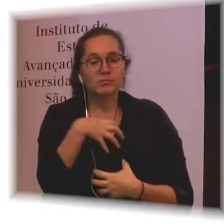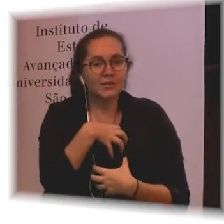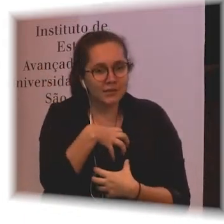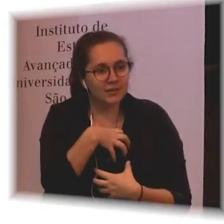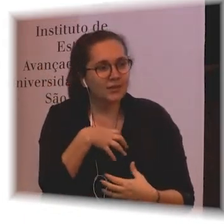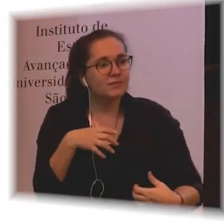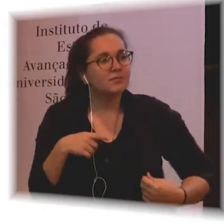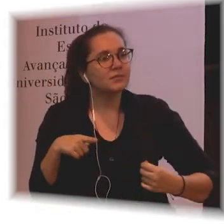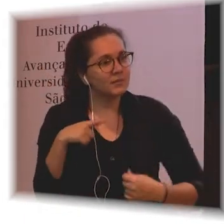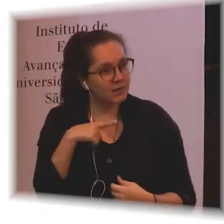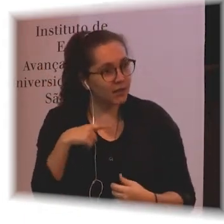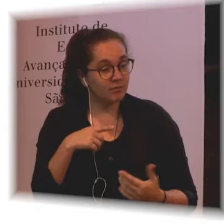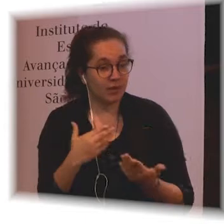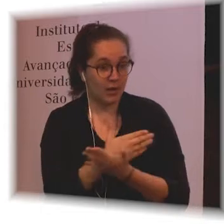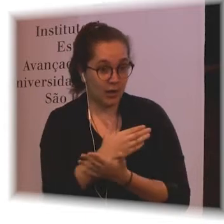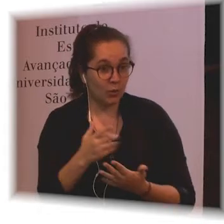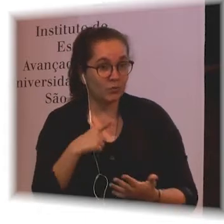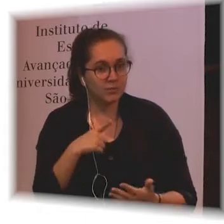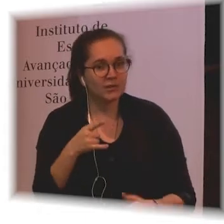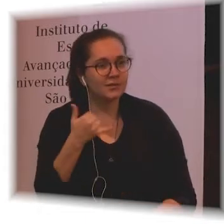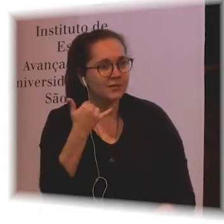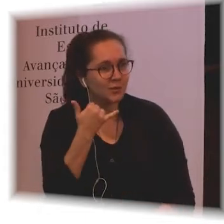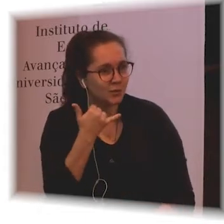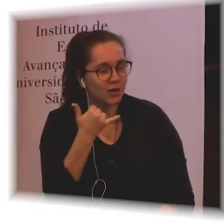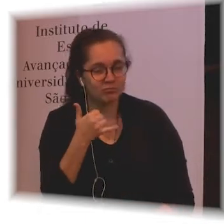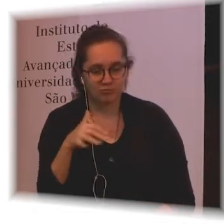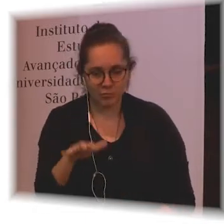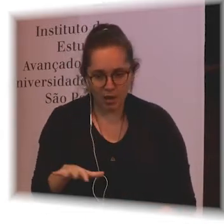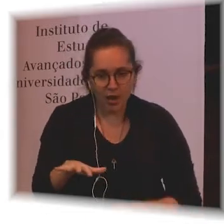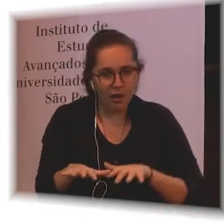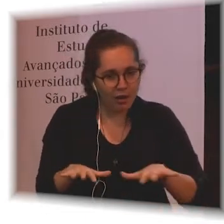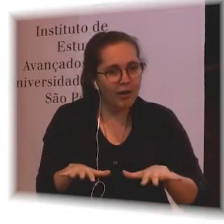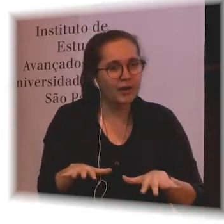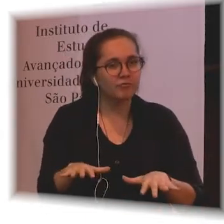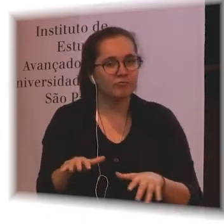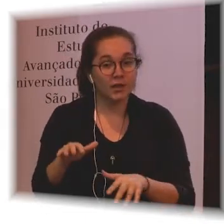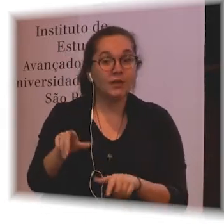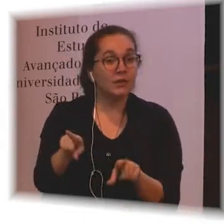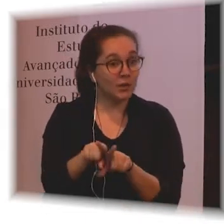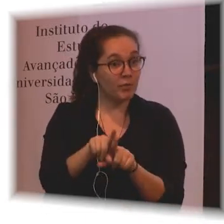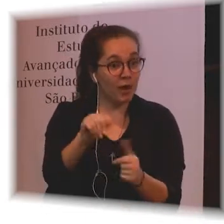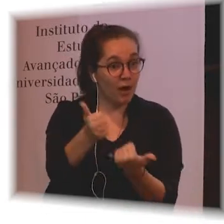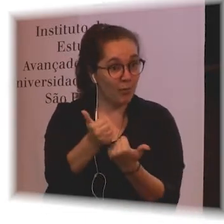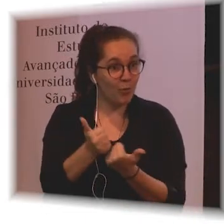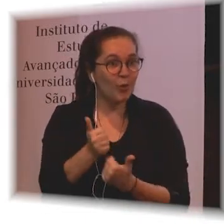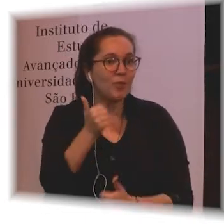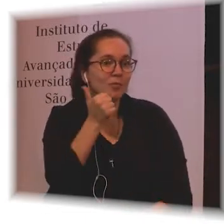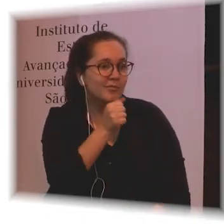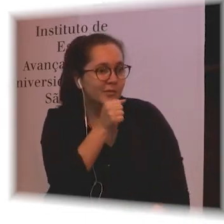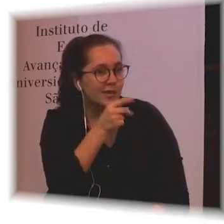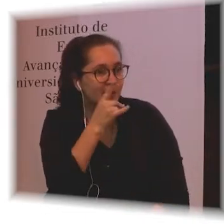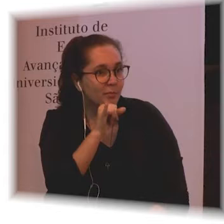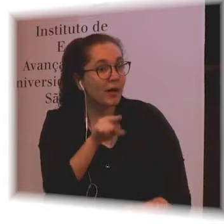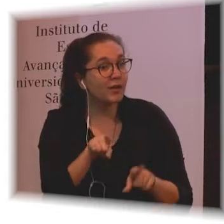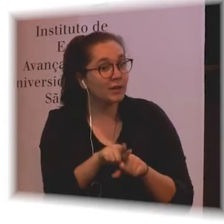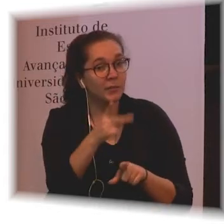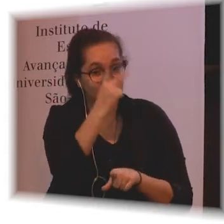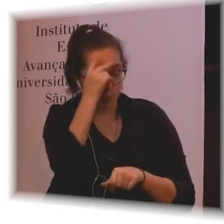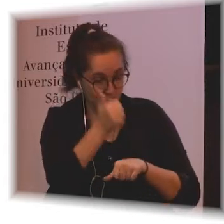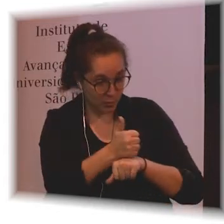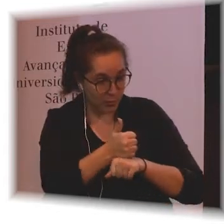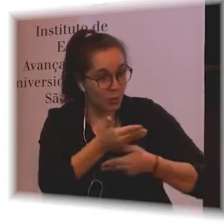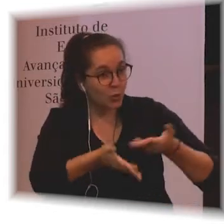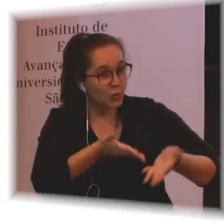mobile phones, the other areas through parent support or carer support. In this kind of program, you could think about training